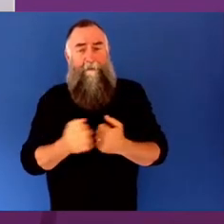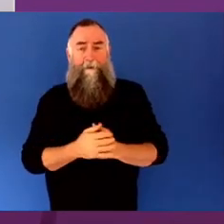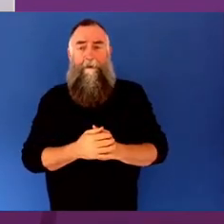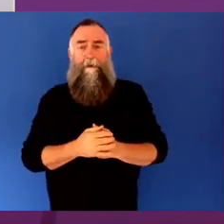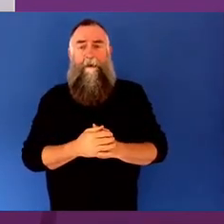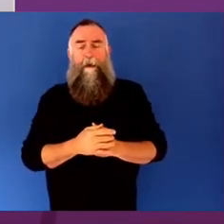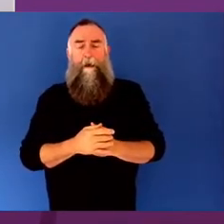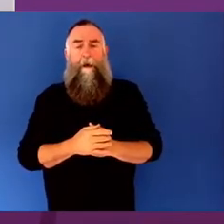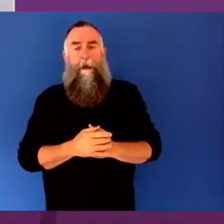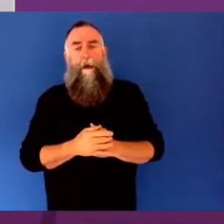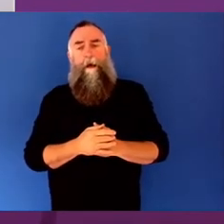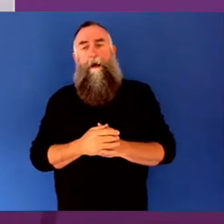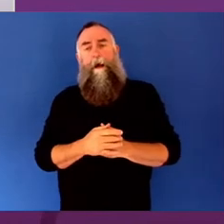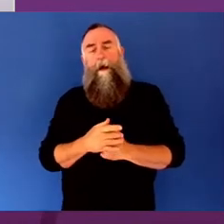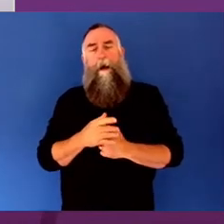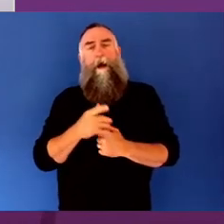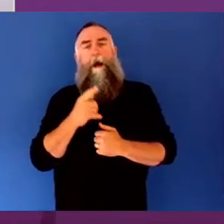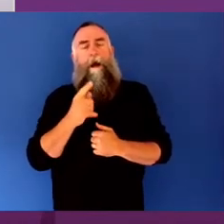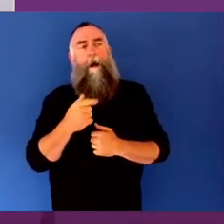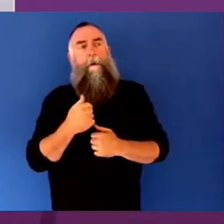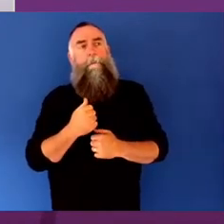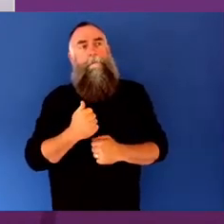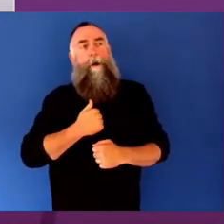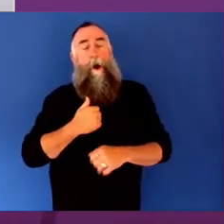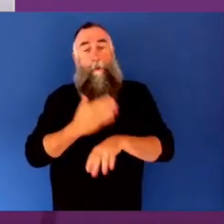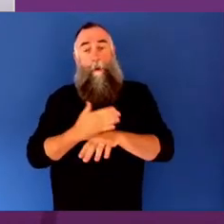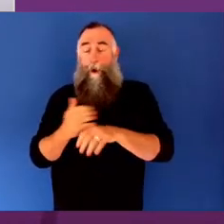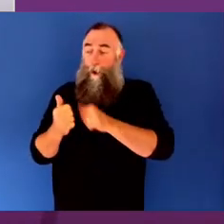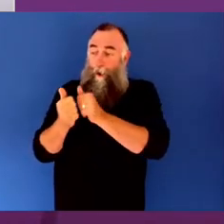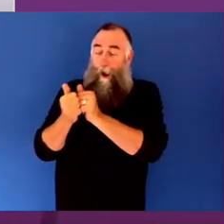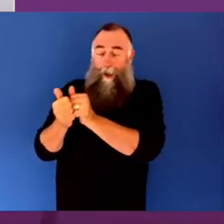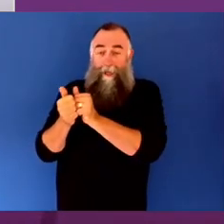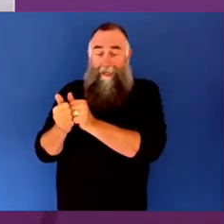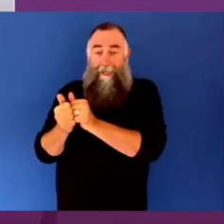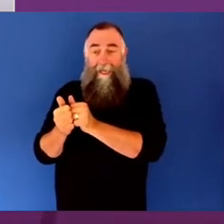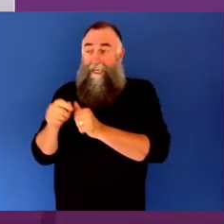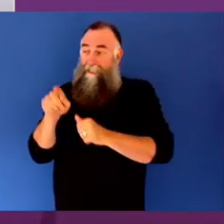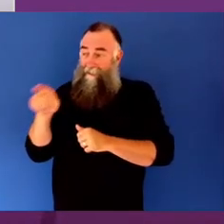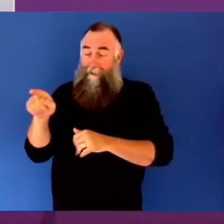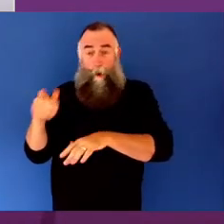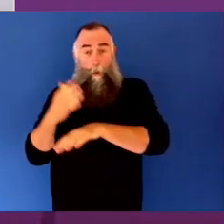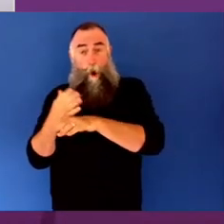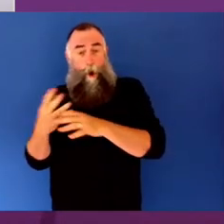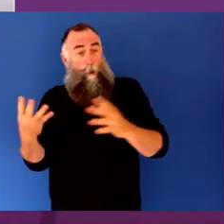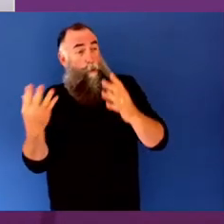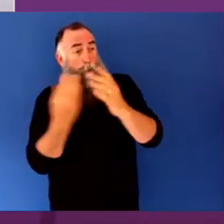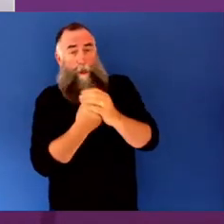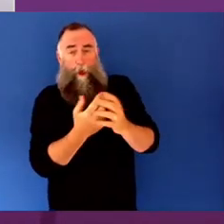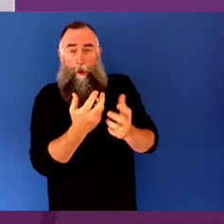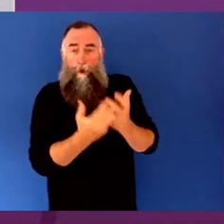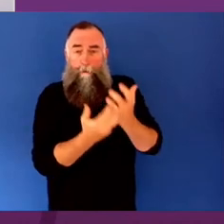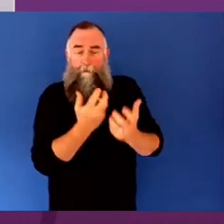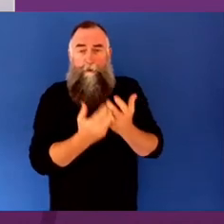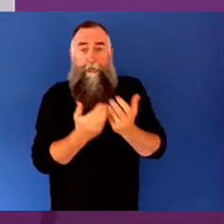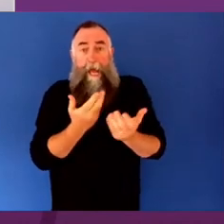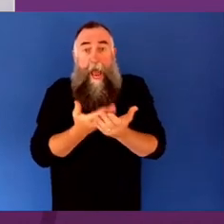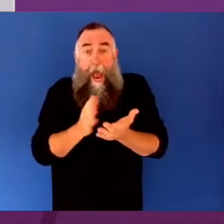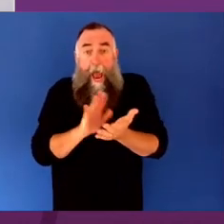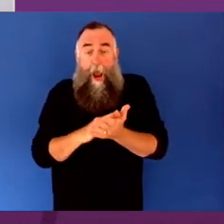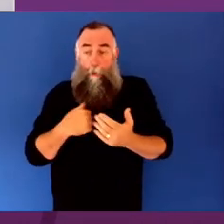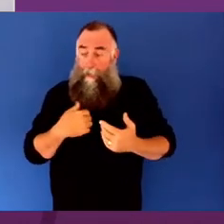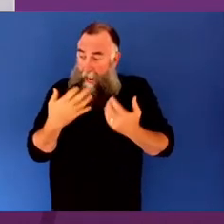is working with three of our partner universities to talk about how we use the evidence that's being created